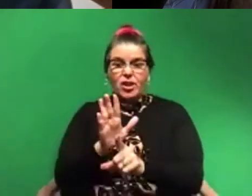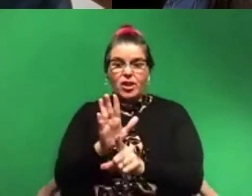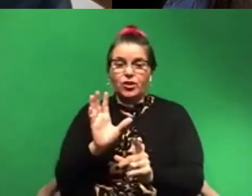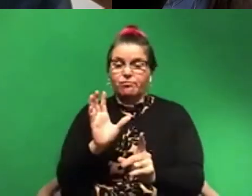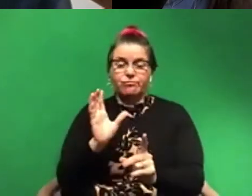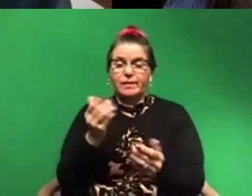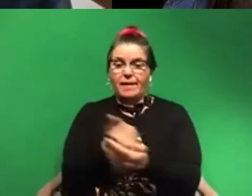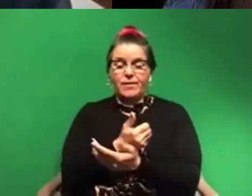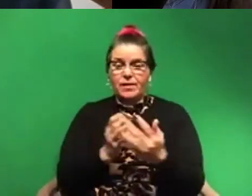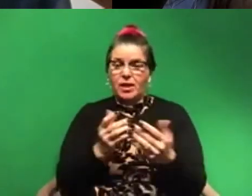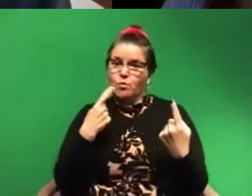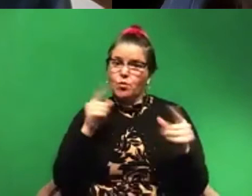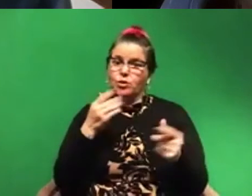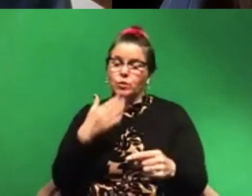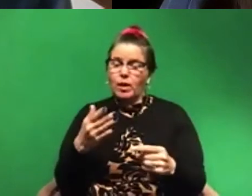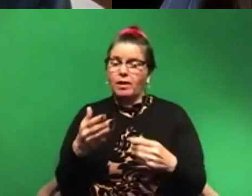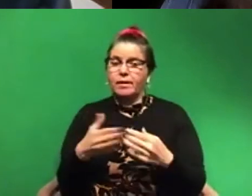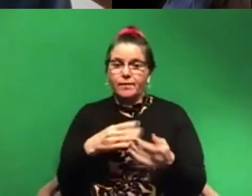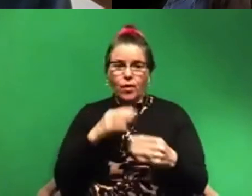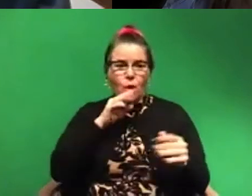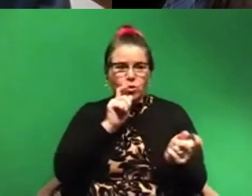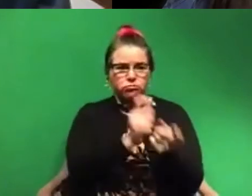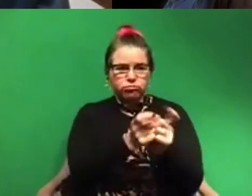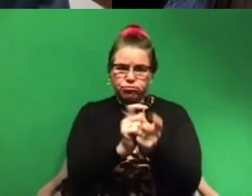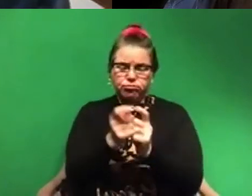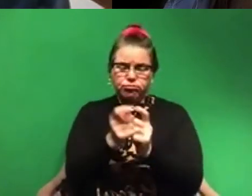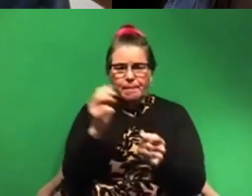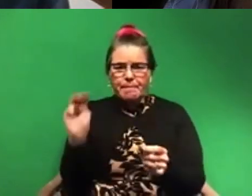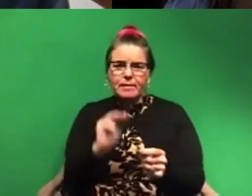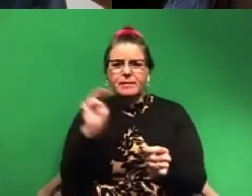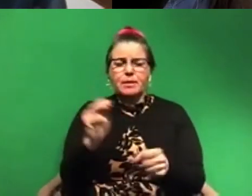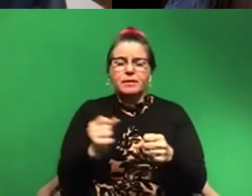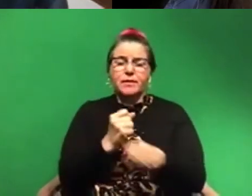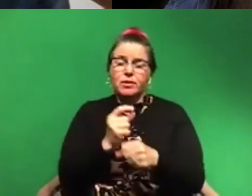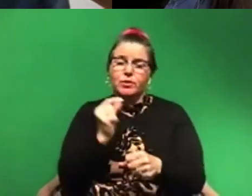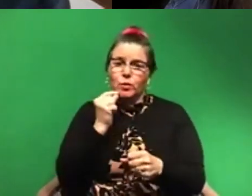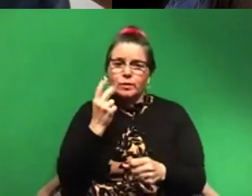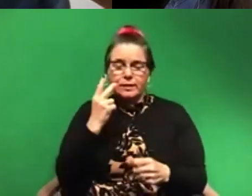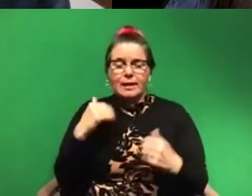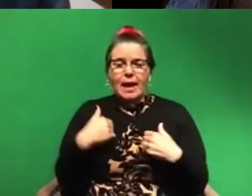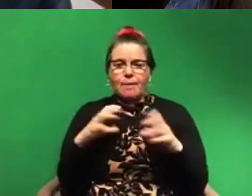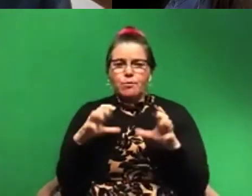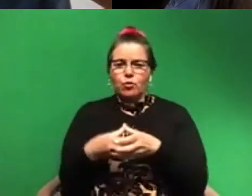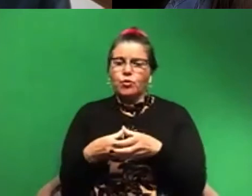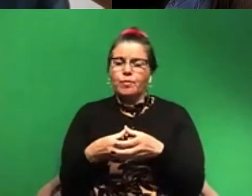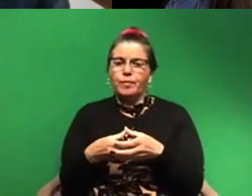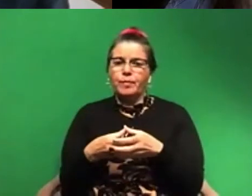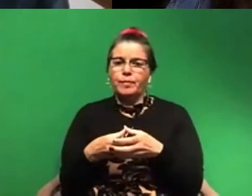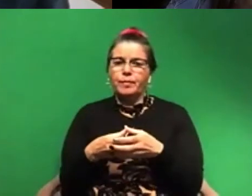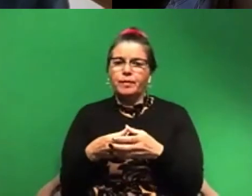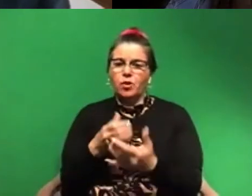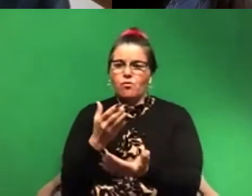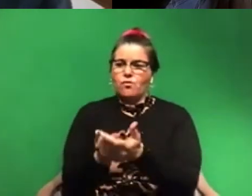through a very changing ocean through millions of years. So it's really cool to see an animal group that, uh, landed on that